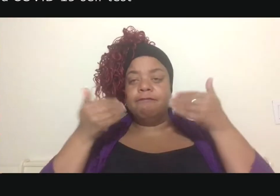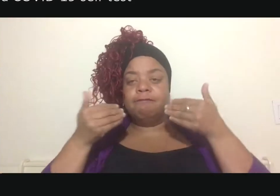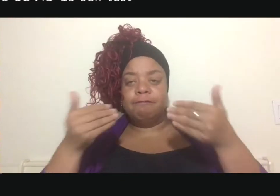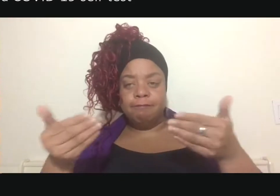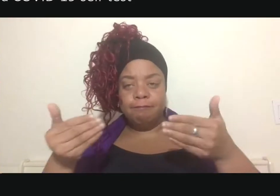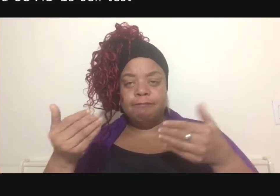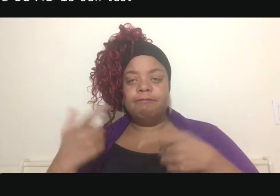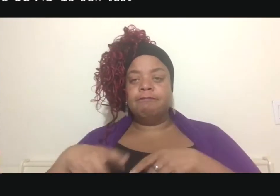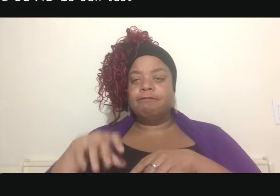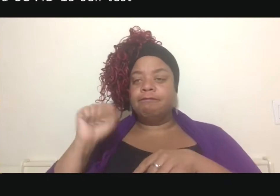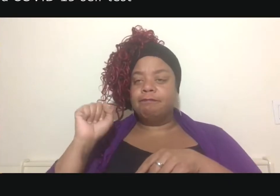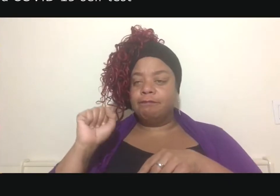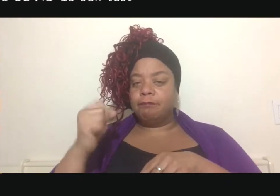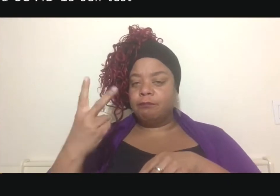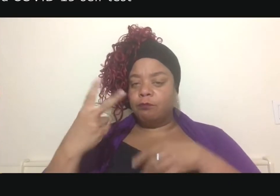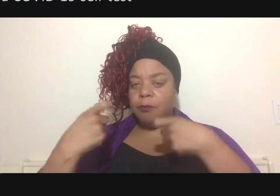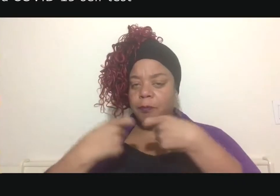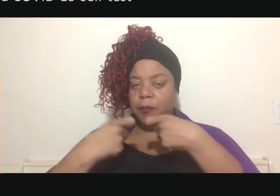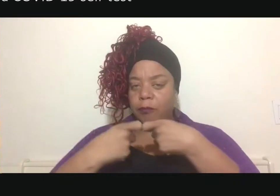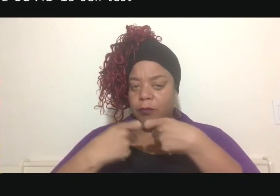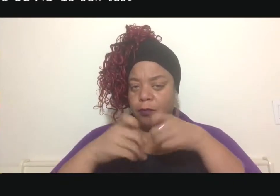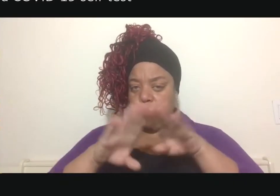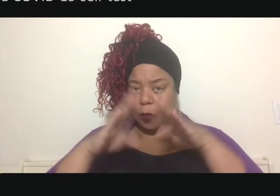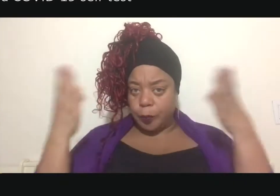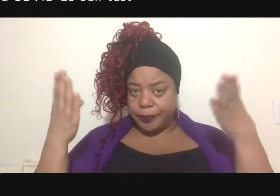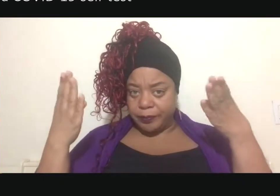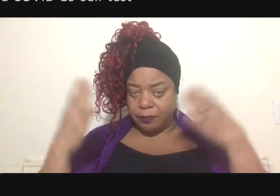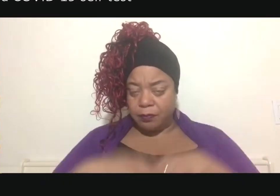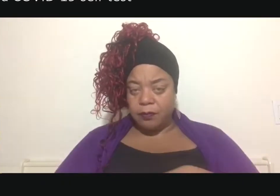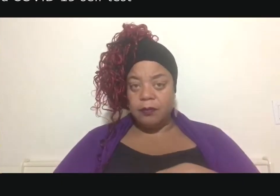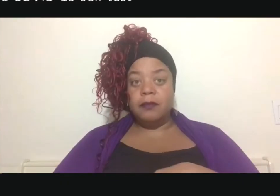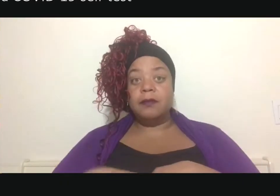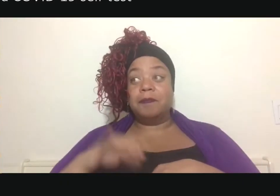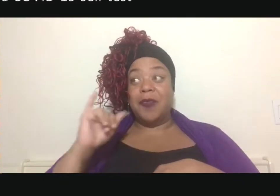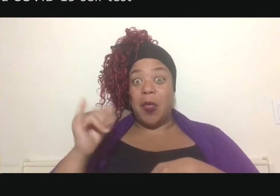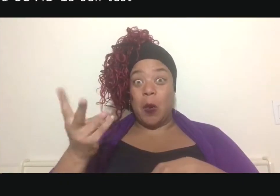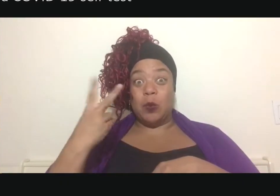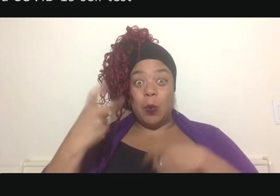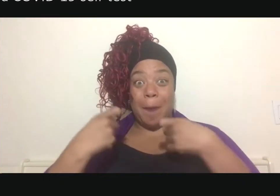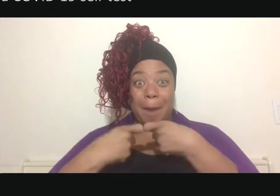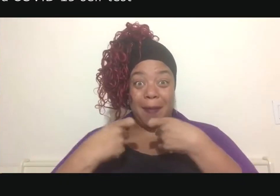When you are ready to take the test, unpack the two batteries